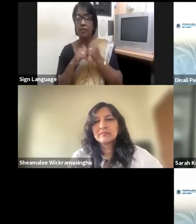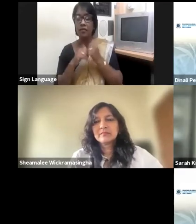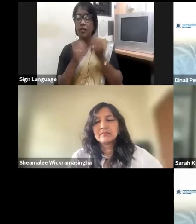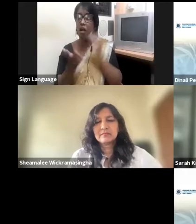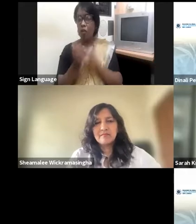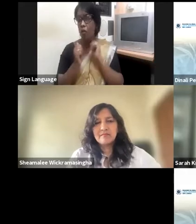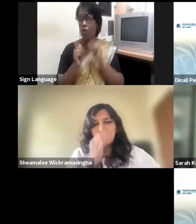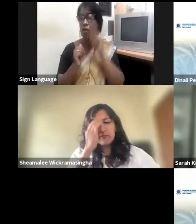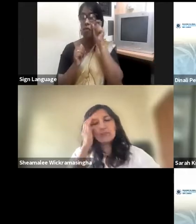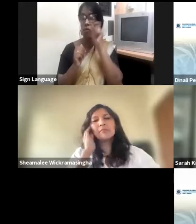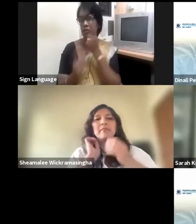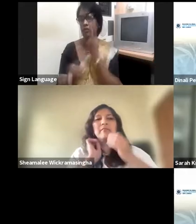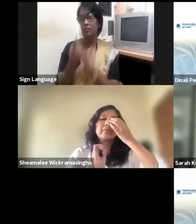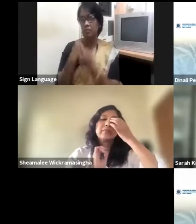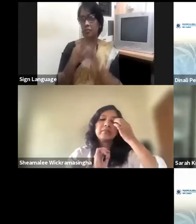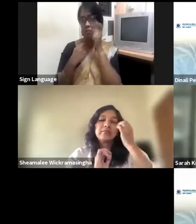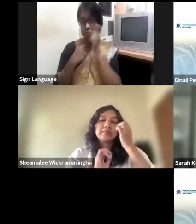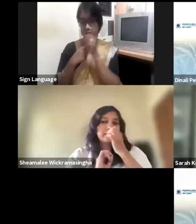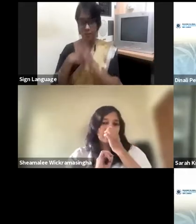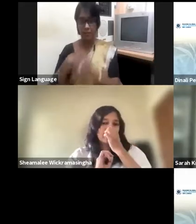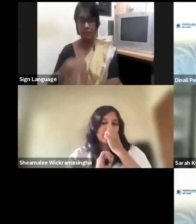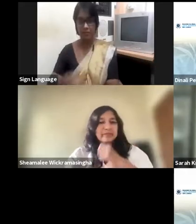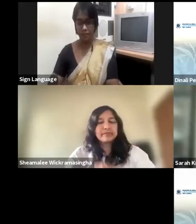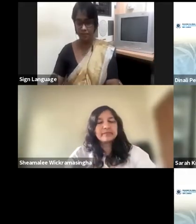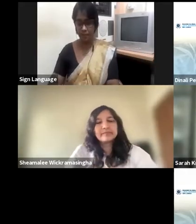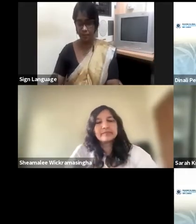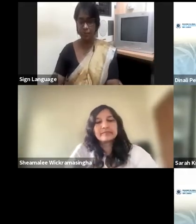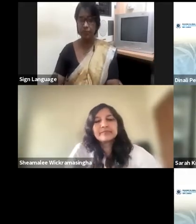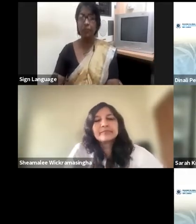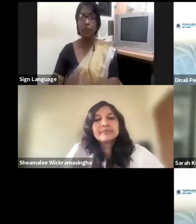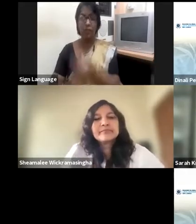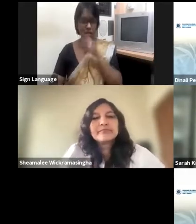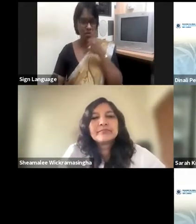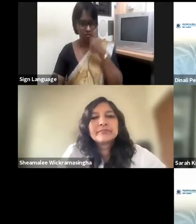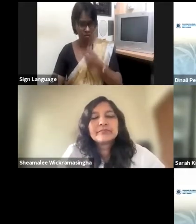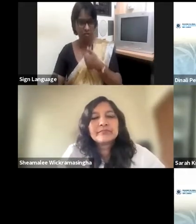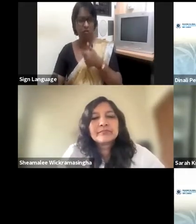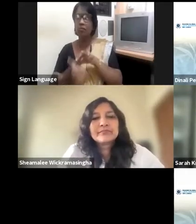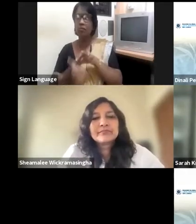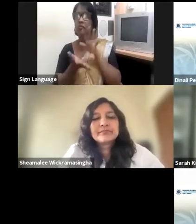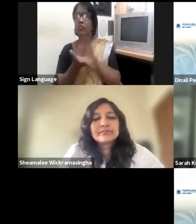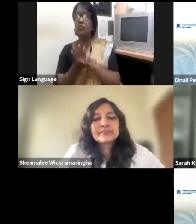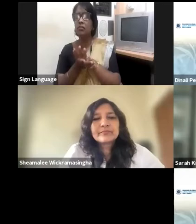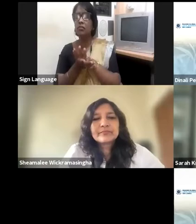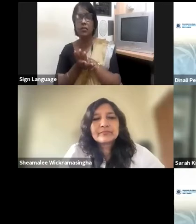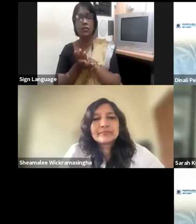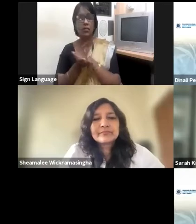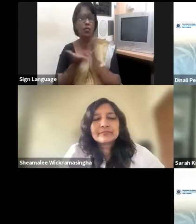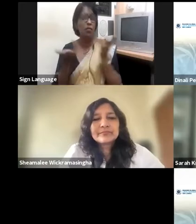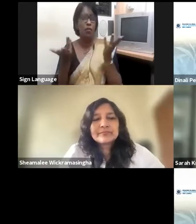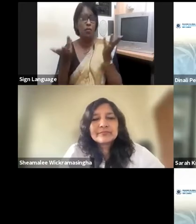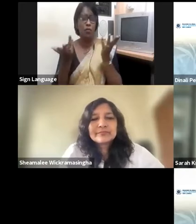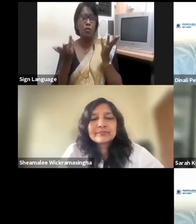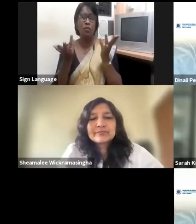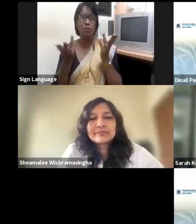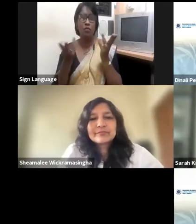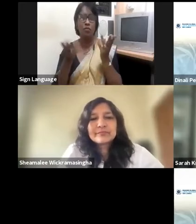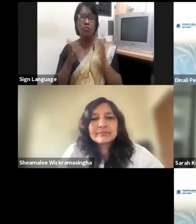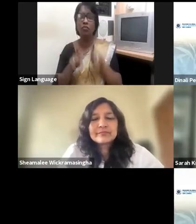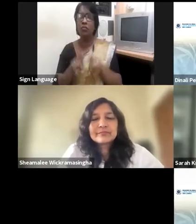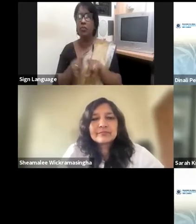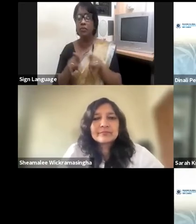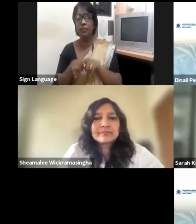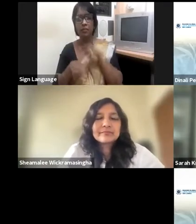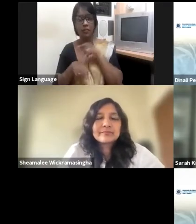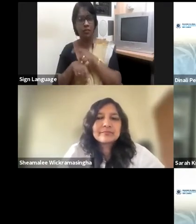decision, present the right decision to people without being biased. So also, right